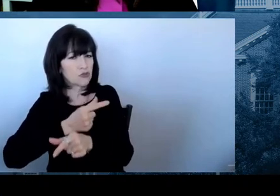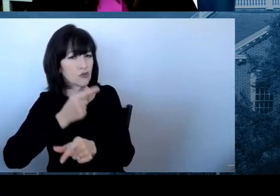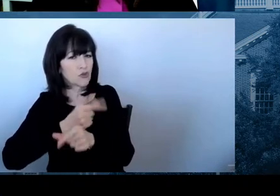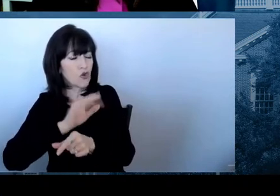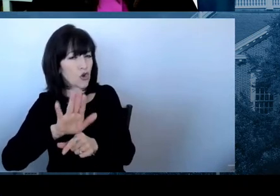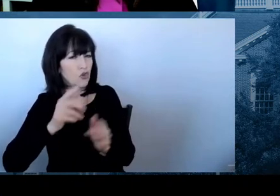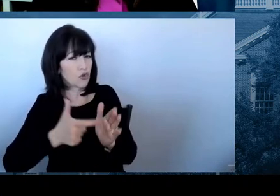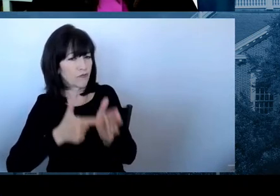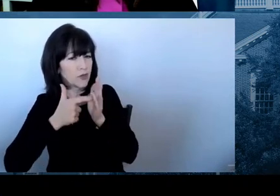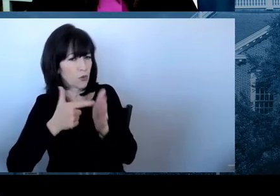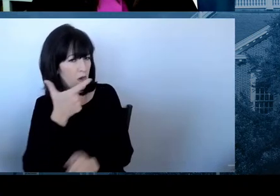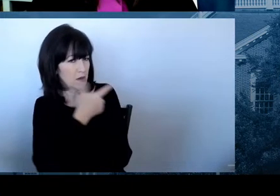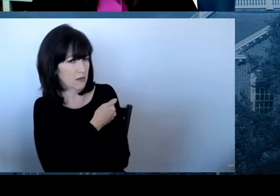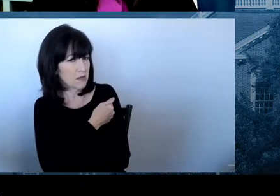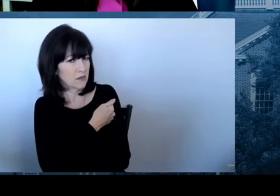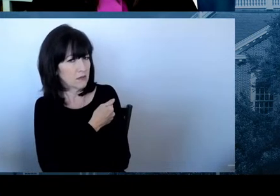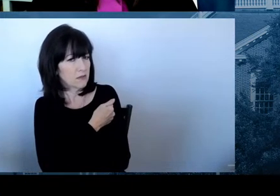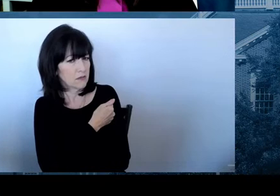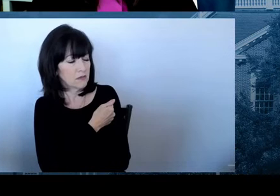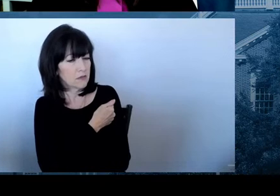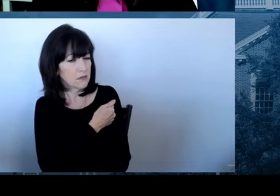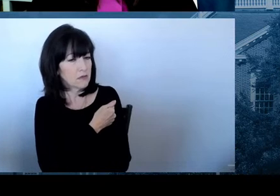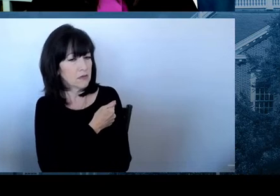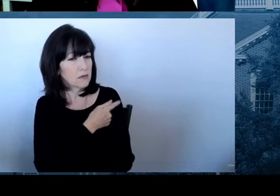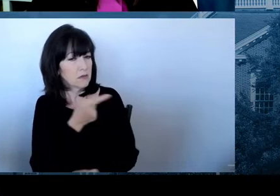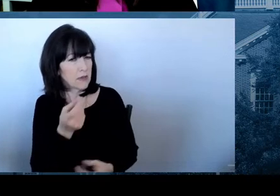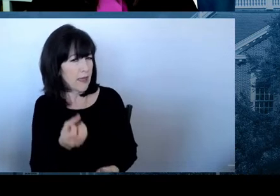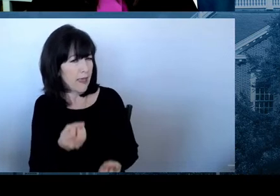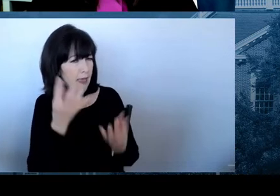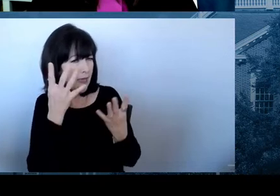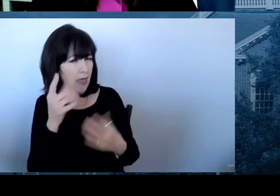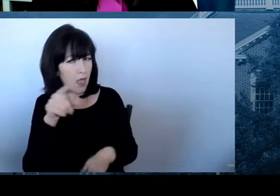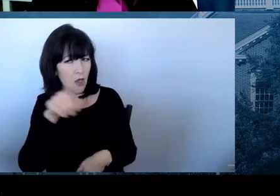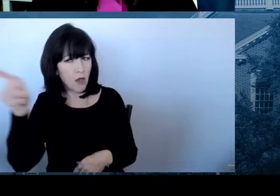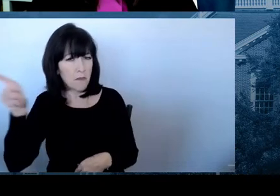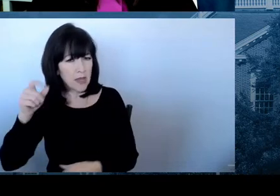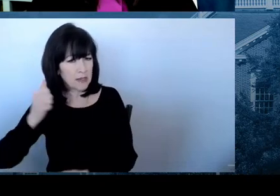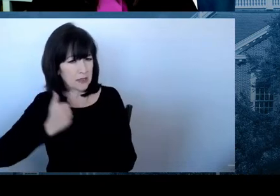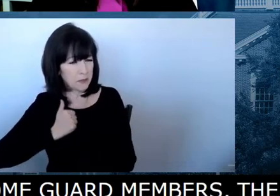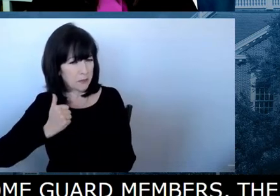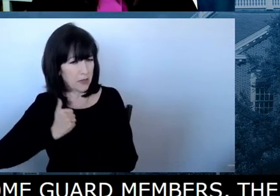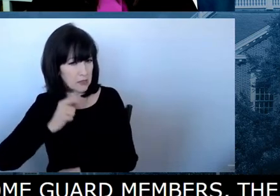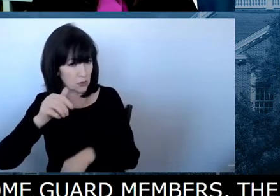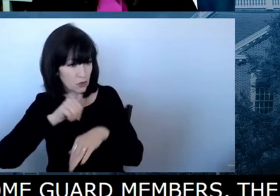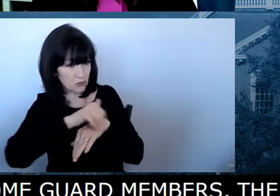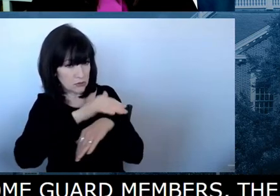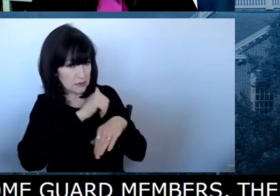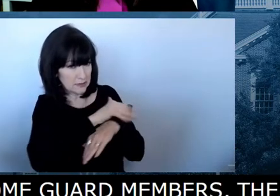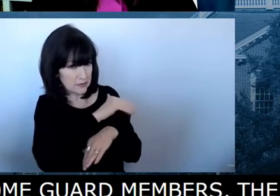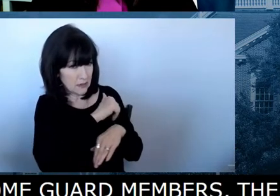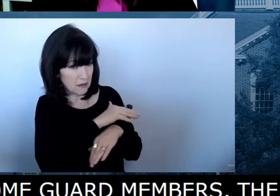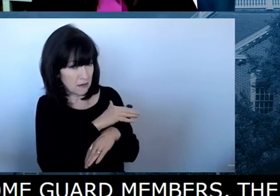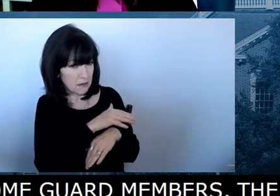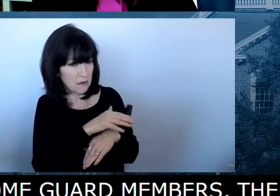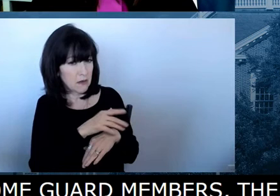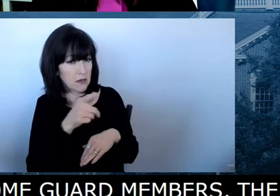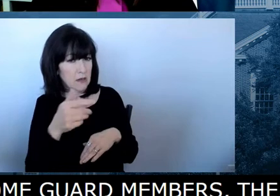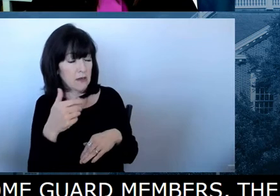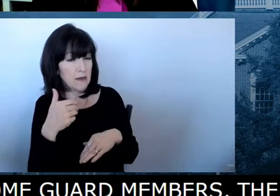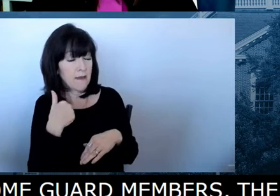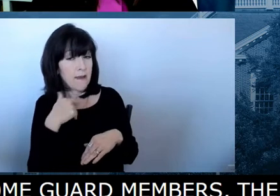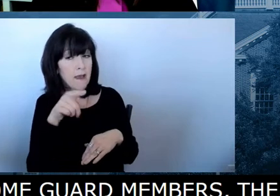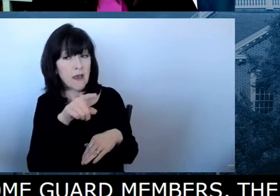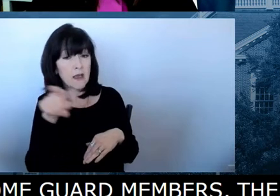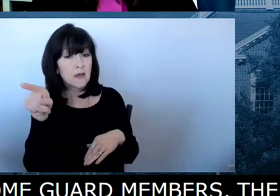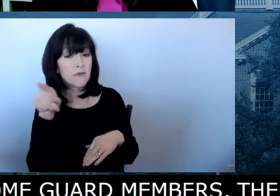Is that a factor in terms of how many members you deploy into certain areas? Or was the number of people that are in these